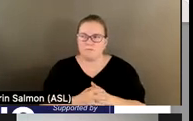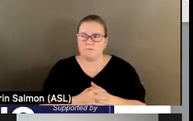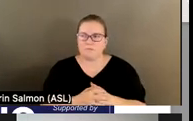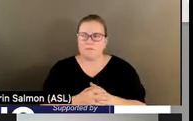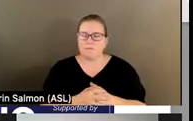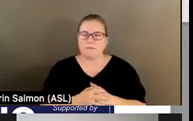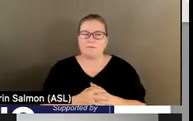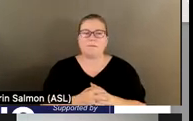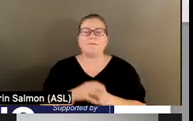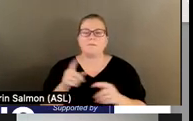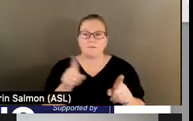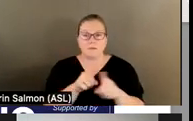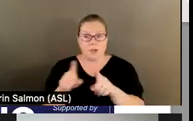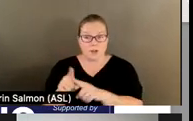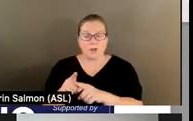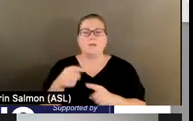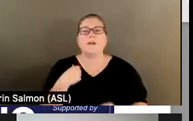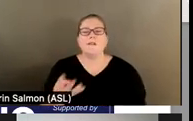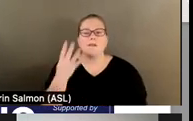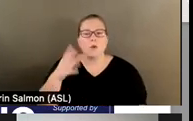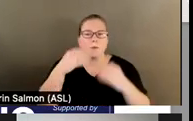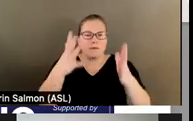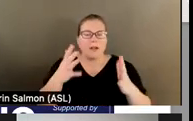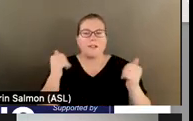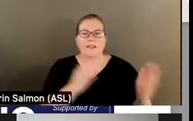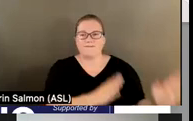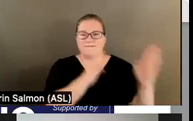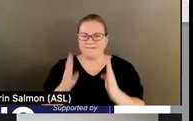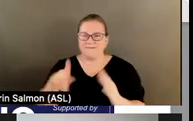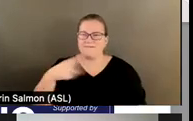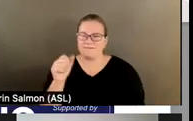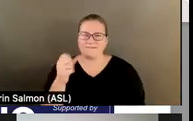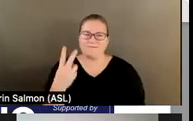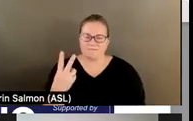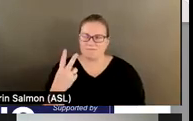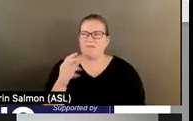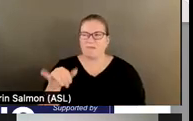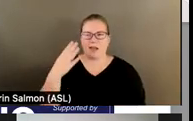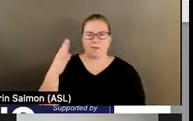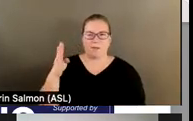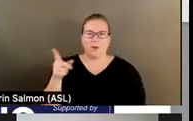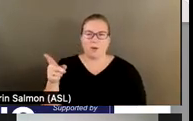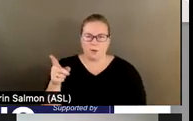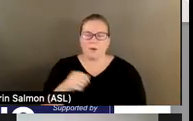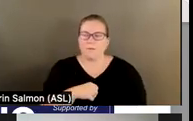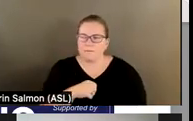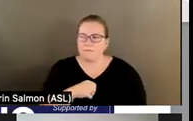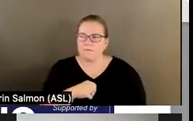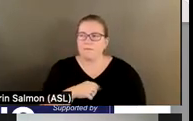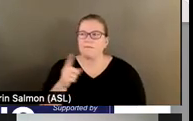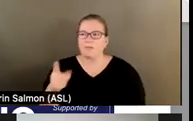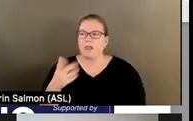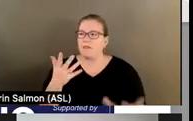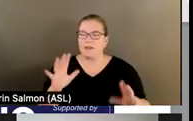At the same time, we have four providers who have progressed into phase two, identified in dark blue. These providers have tested